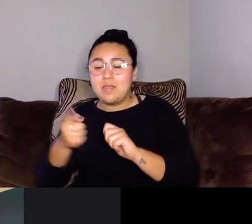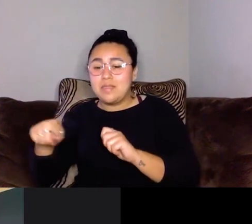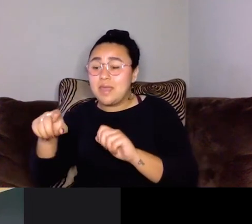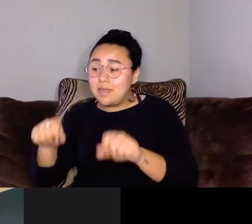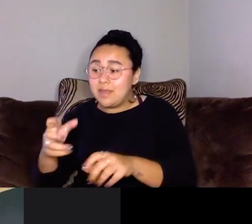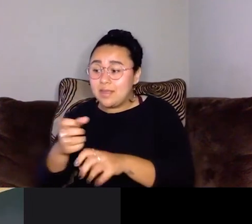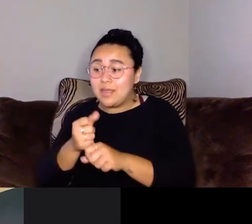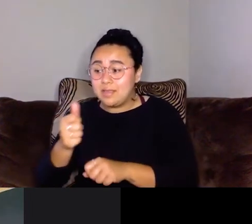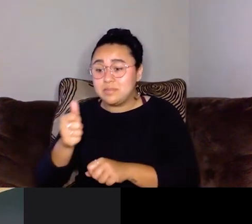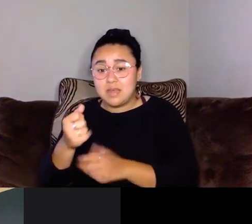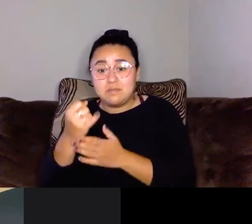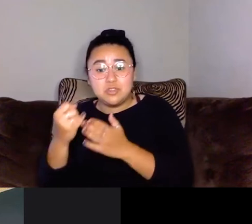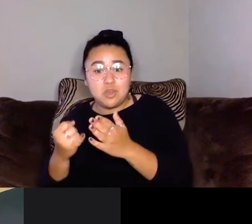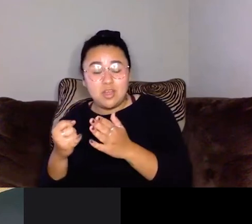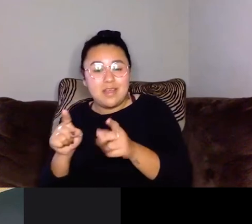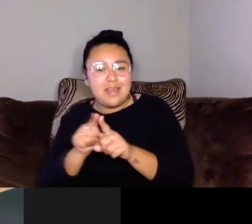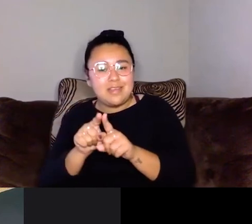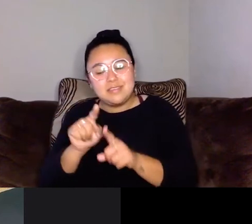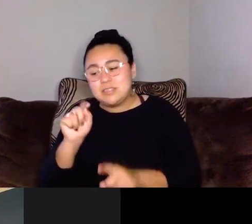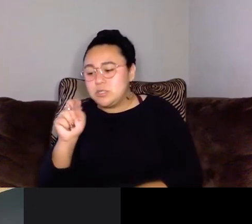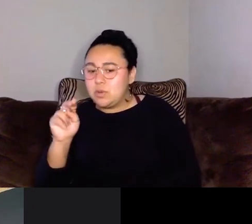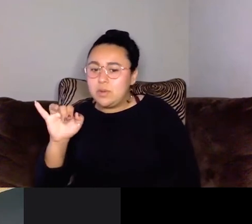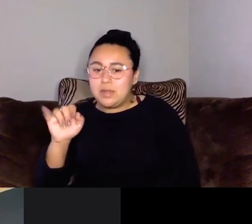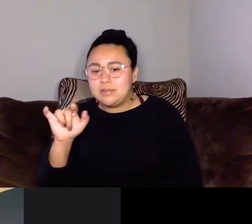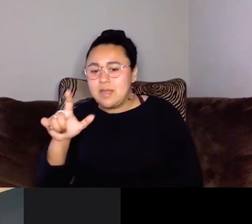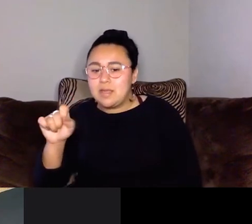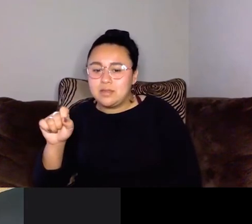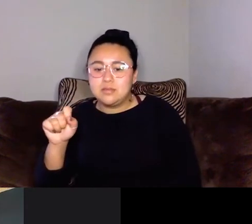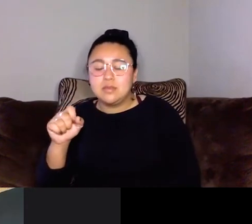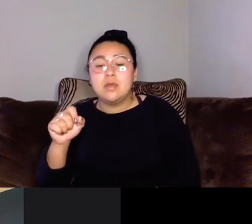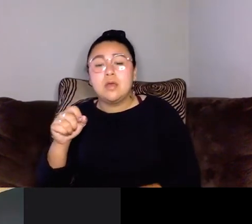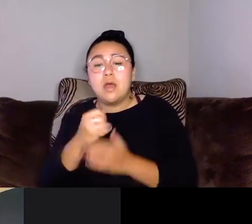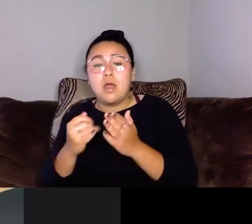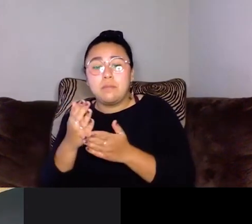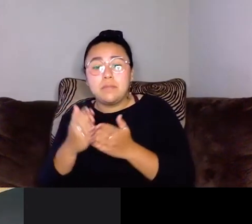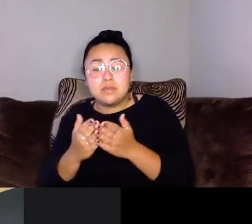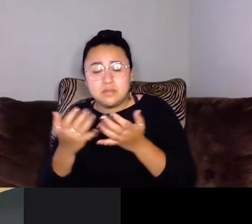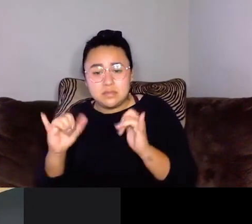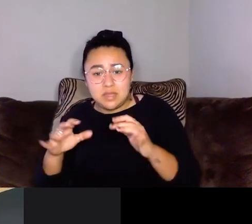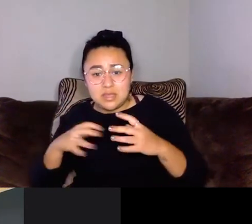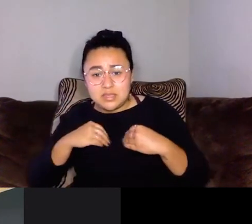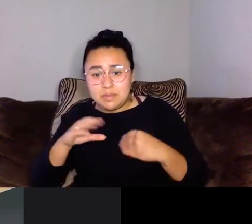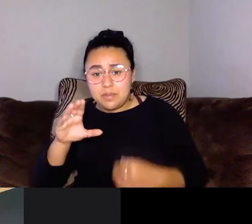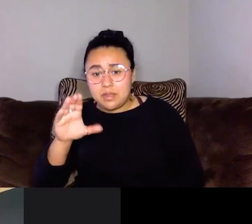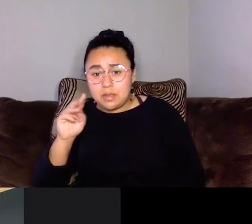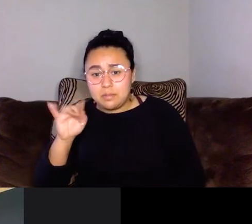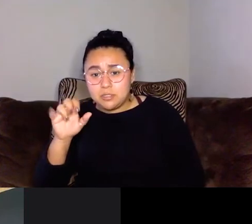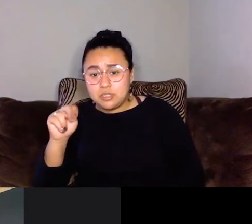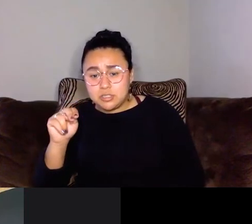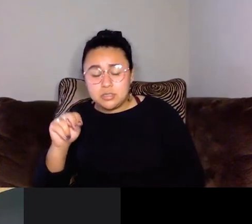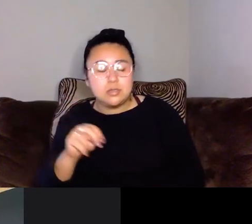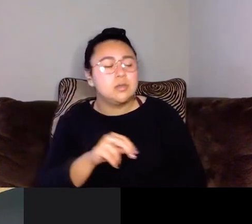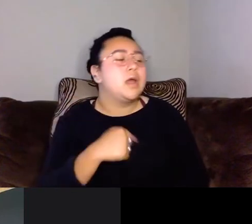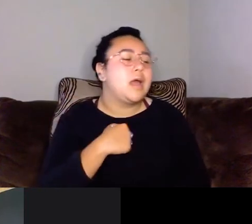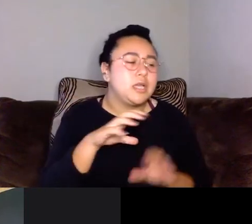themselves as a Tony Tales art piece if they want to. Are you still taking commissions for things? I do commissions mostly for